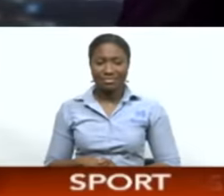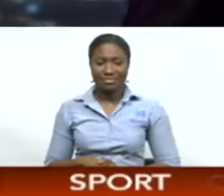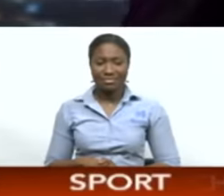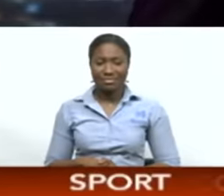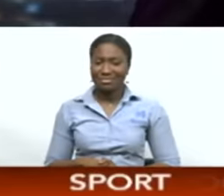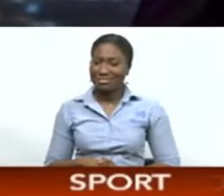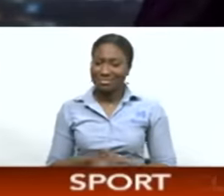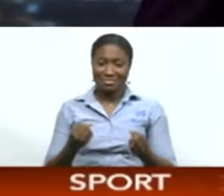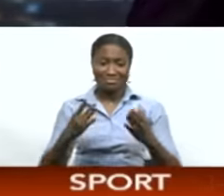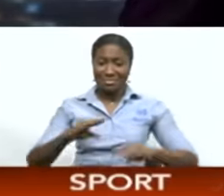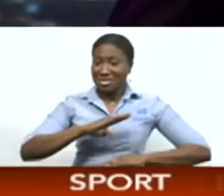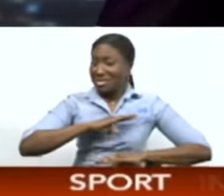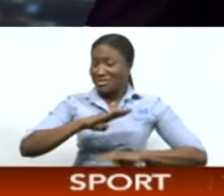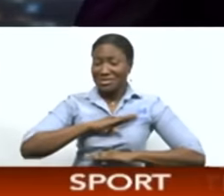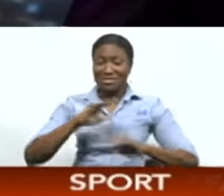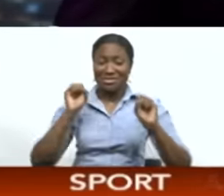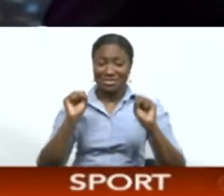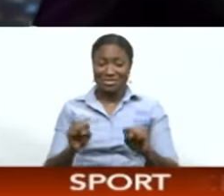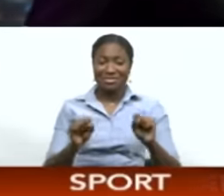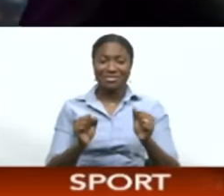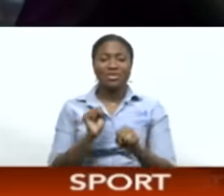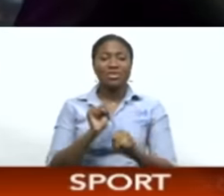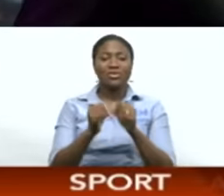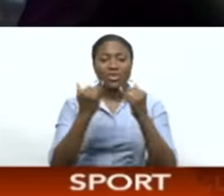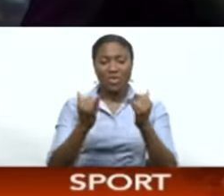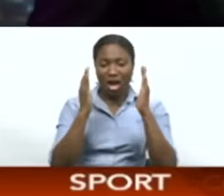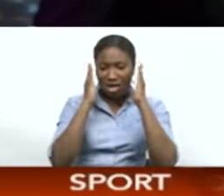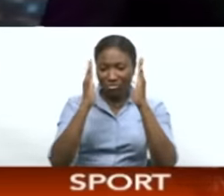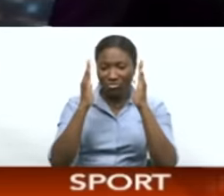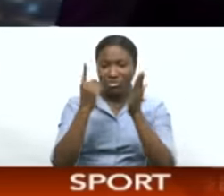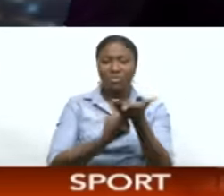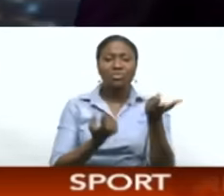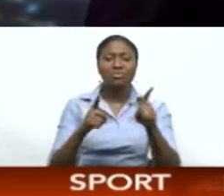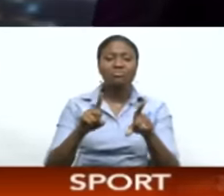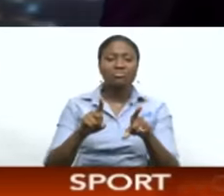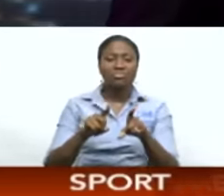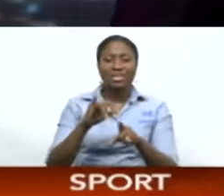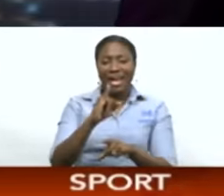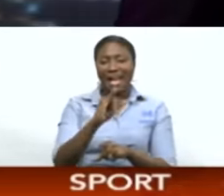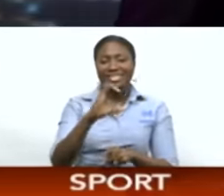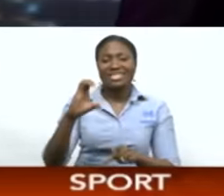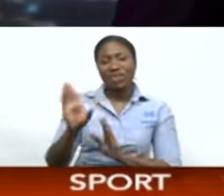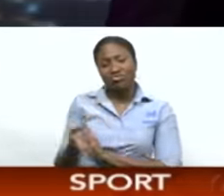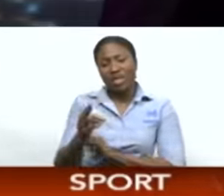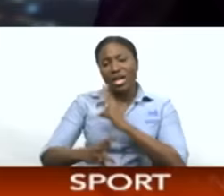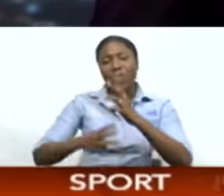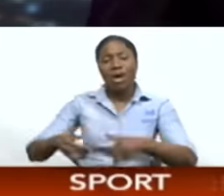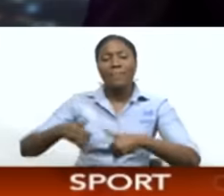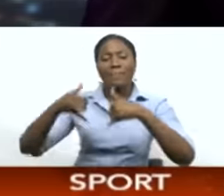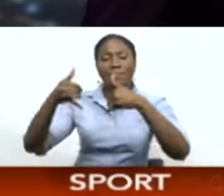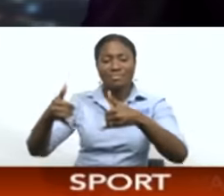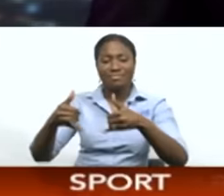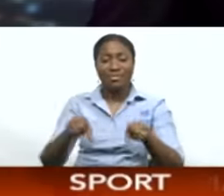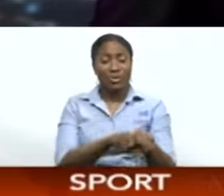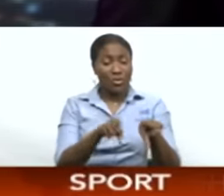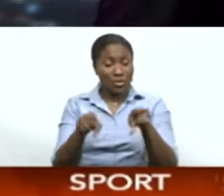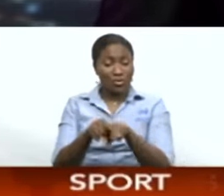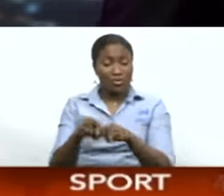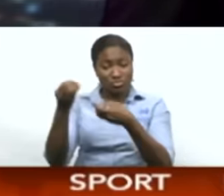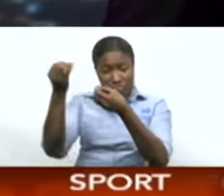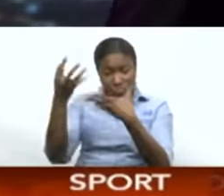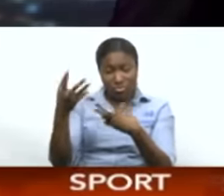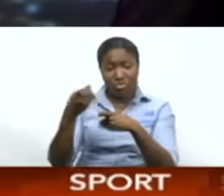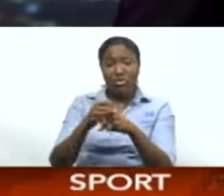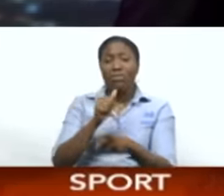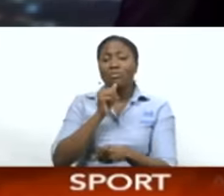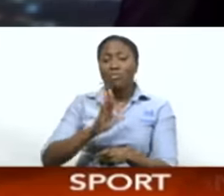Quite satisfied fans of the Soca Warriors. Now let's take a look at what's taking place at the ICC Cricket World Cup, with news also coming out of the